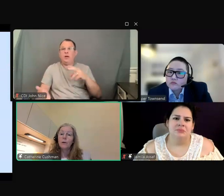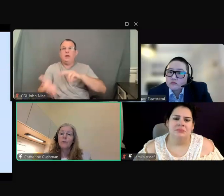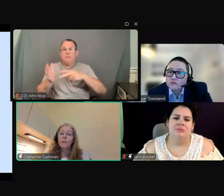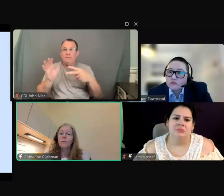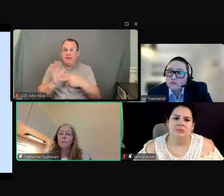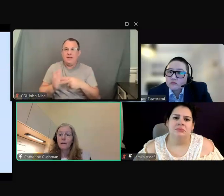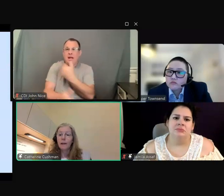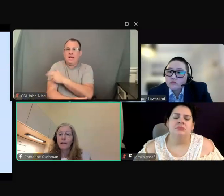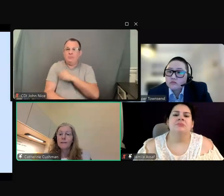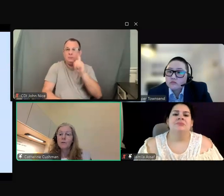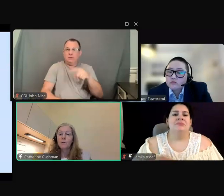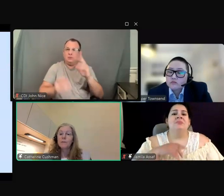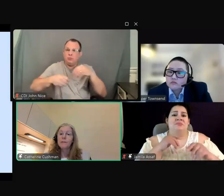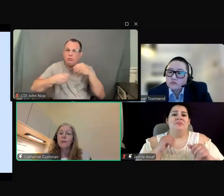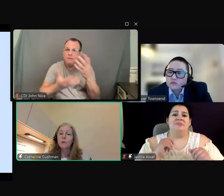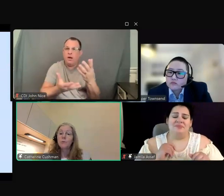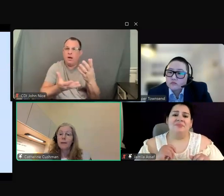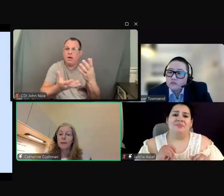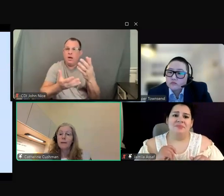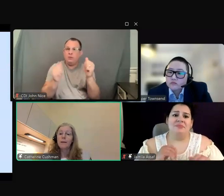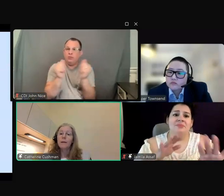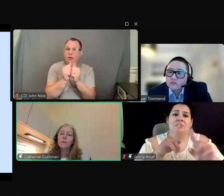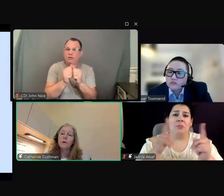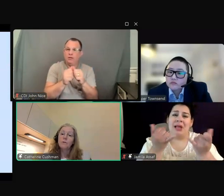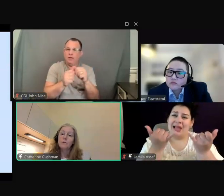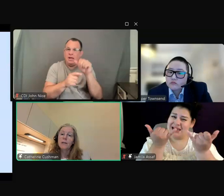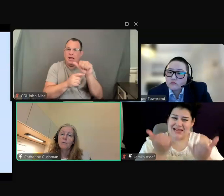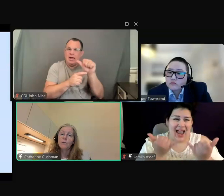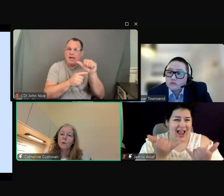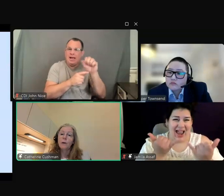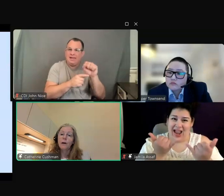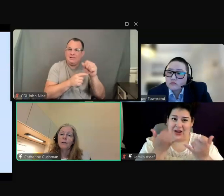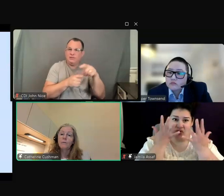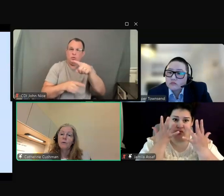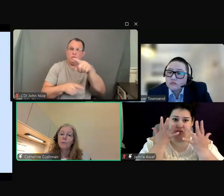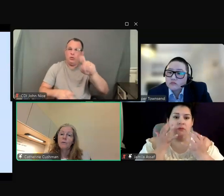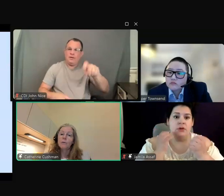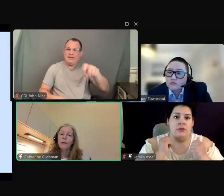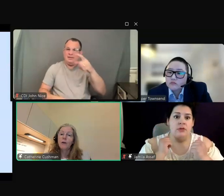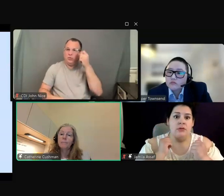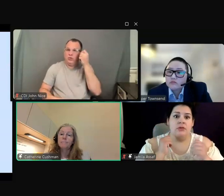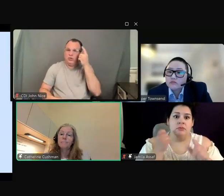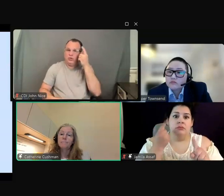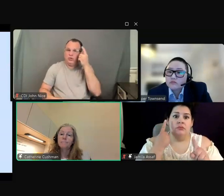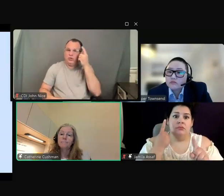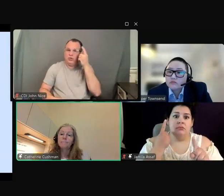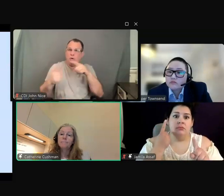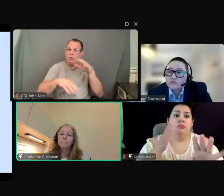with the aids and services that you need to understand what's going on for your mother's care.